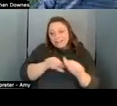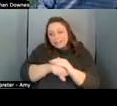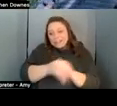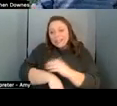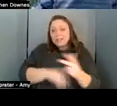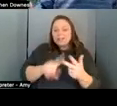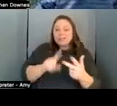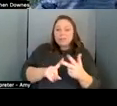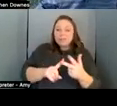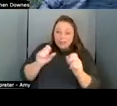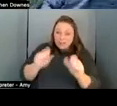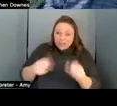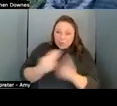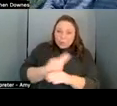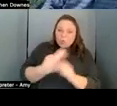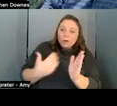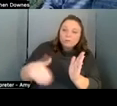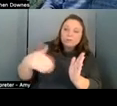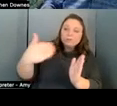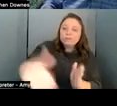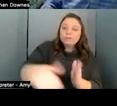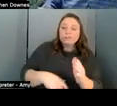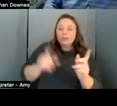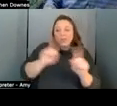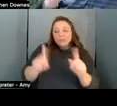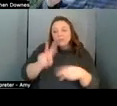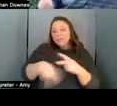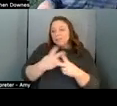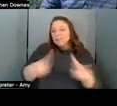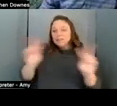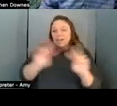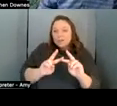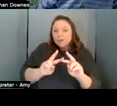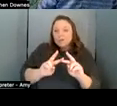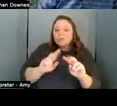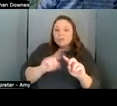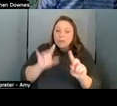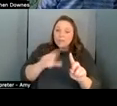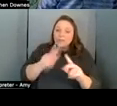again these are values they're different sorts of values but they're values